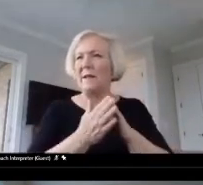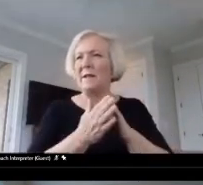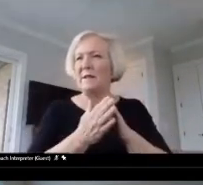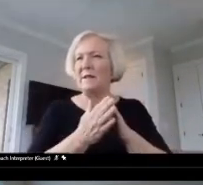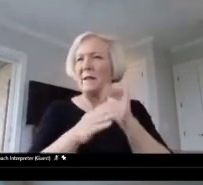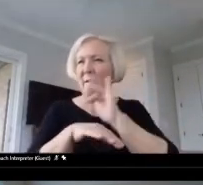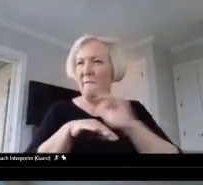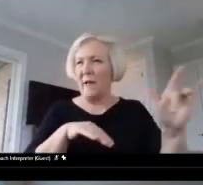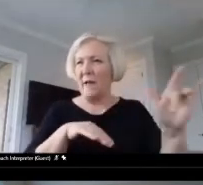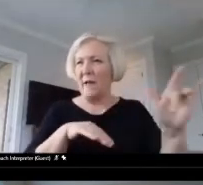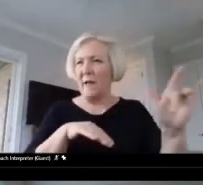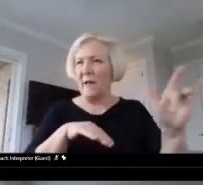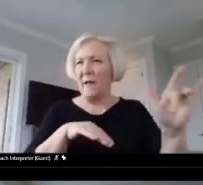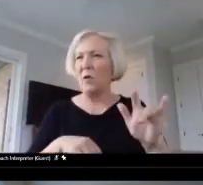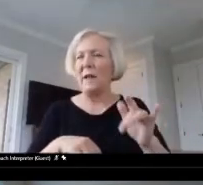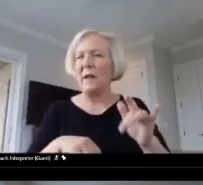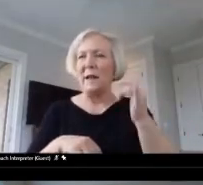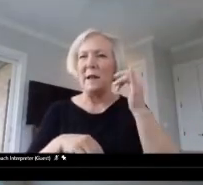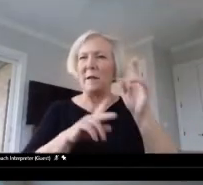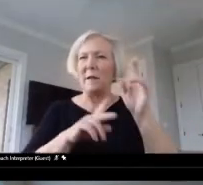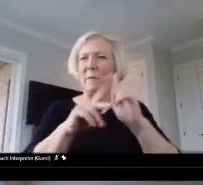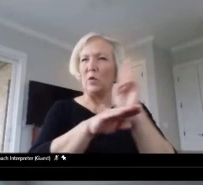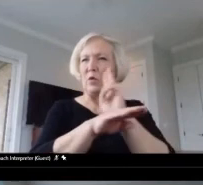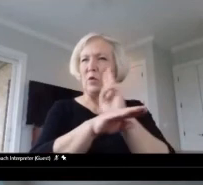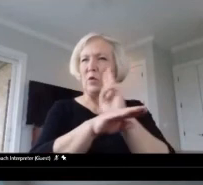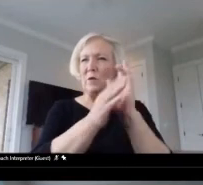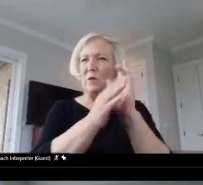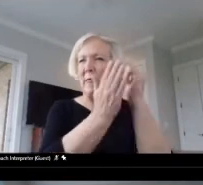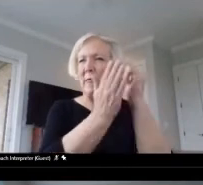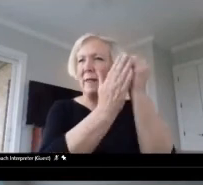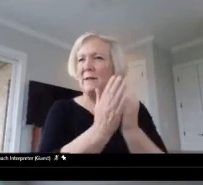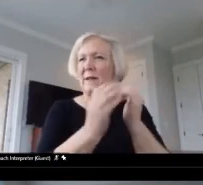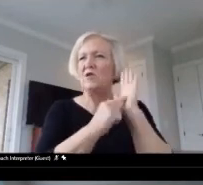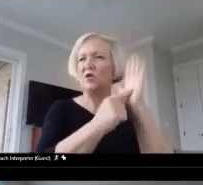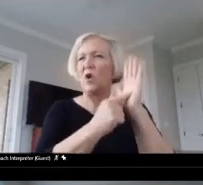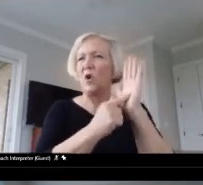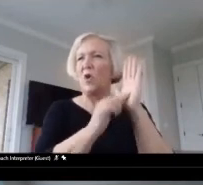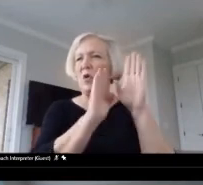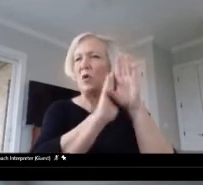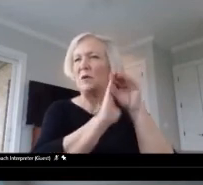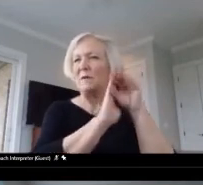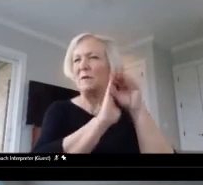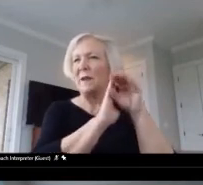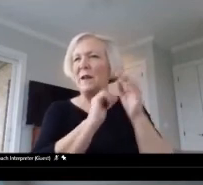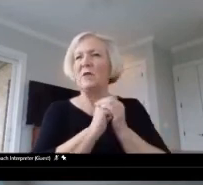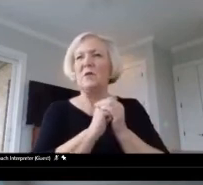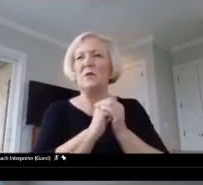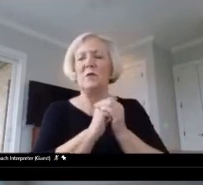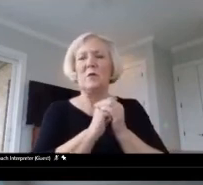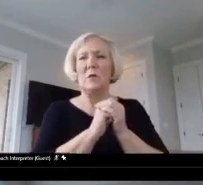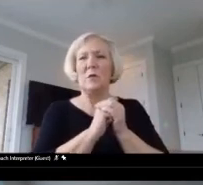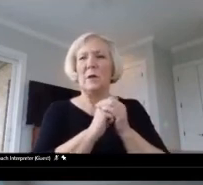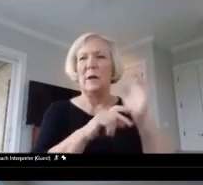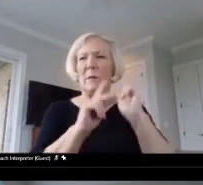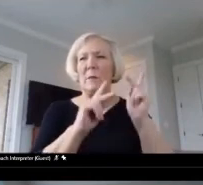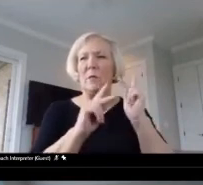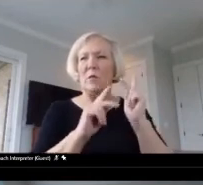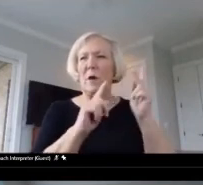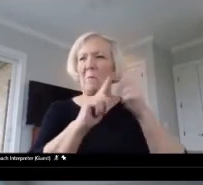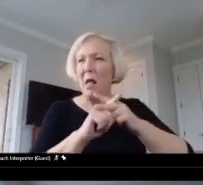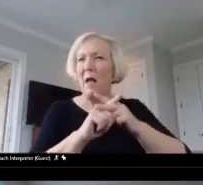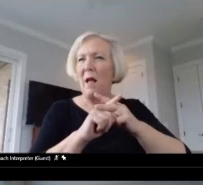those of us who use Atlas are able to show those videos to candidates, pre-service teachers, or faculty,